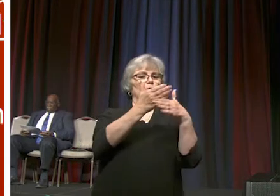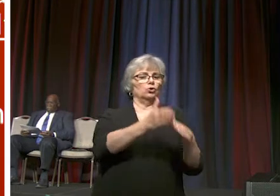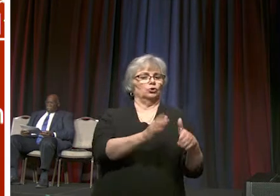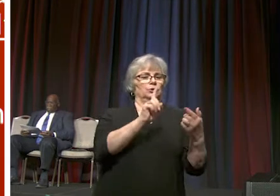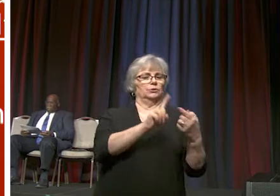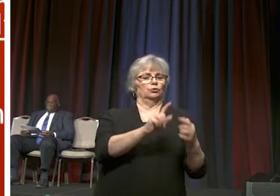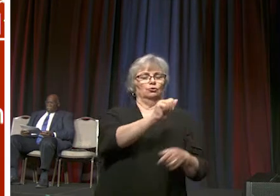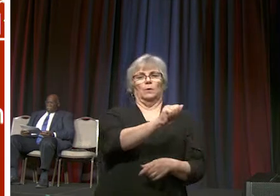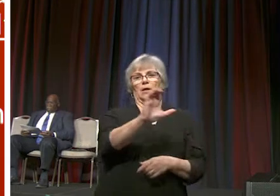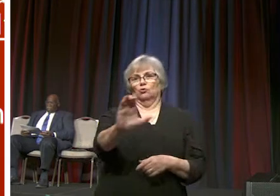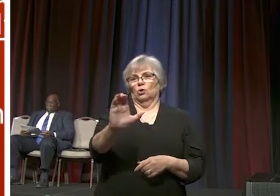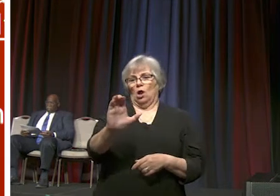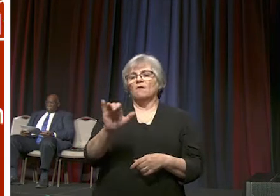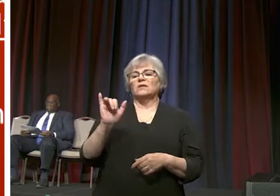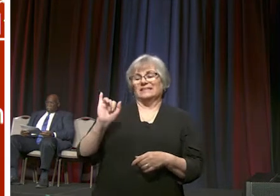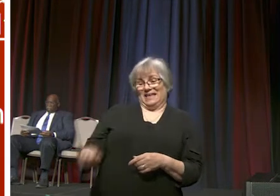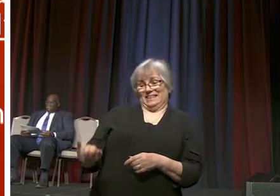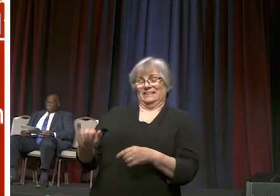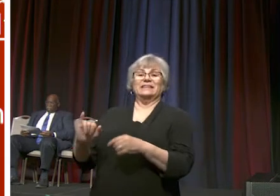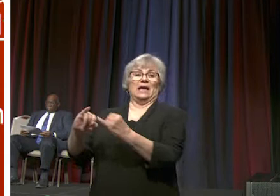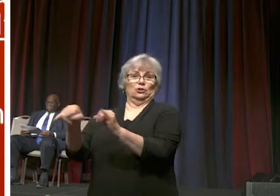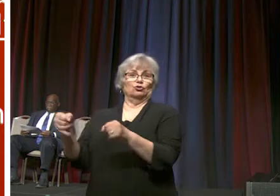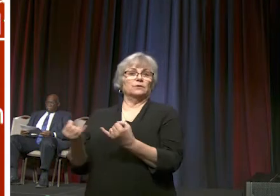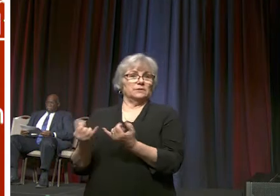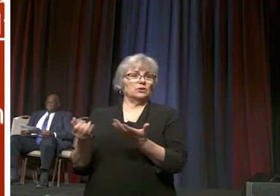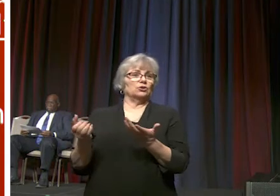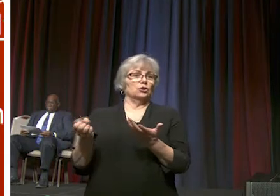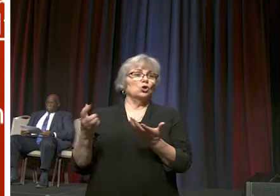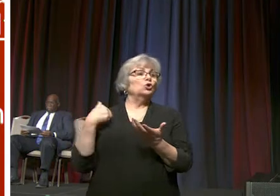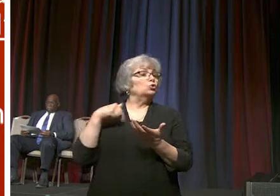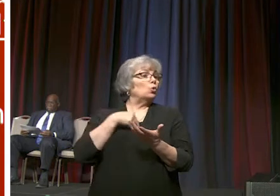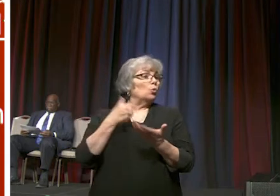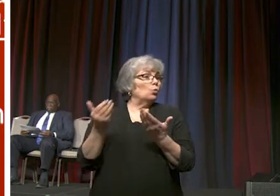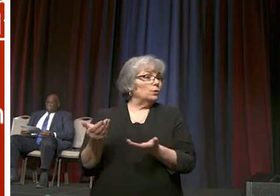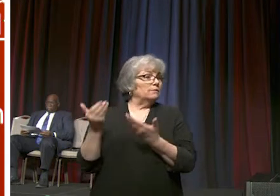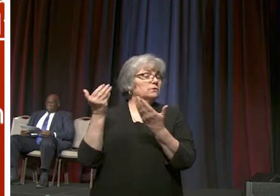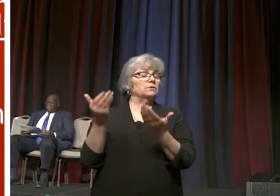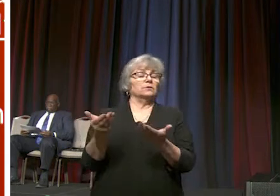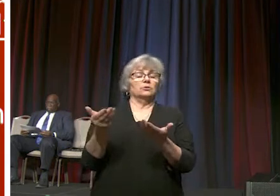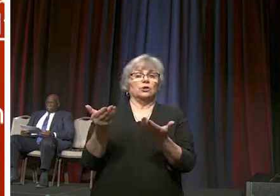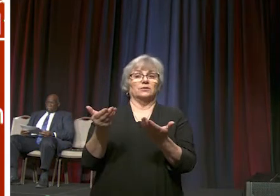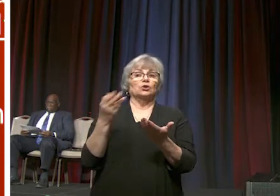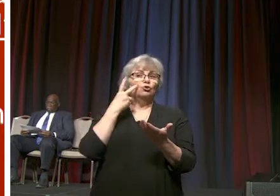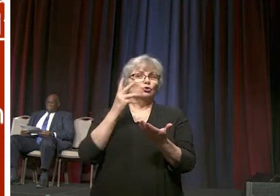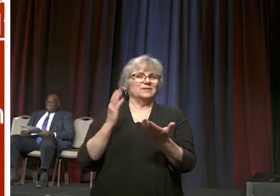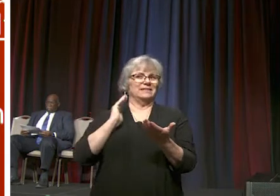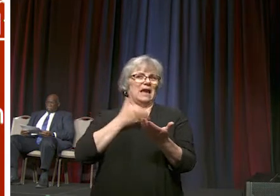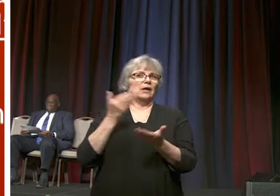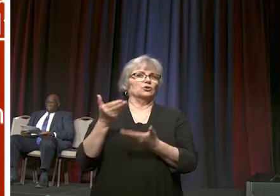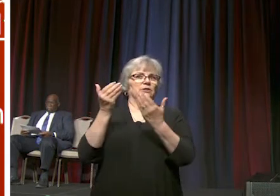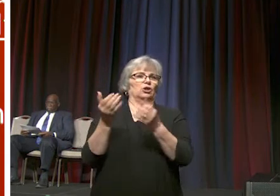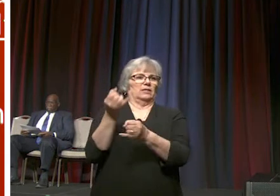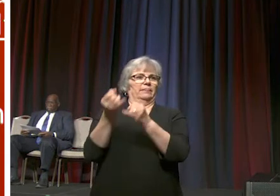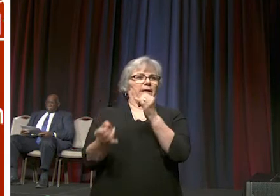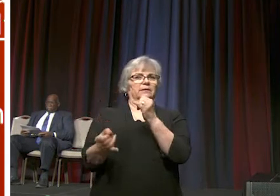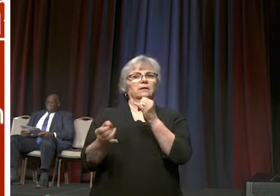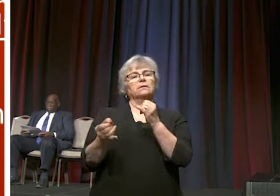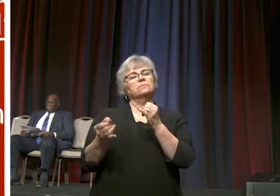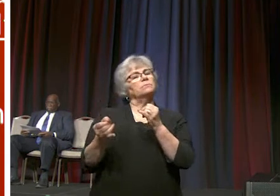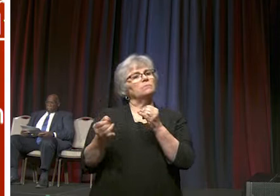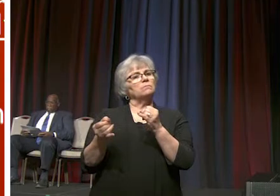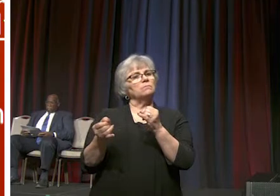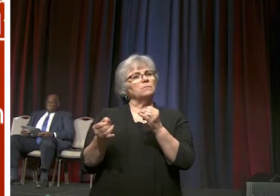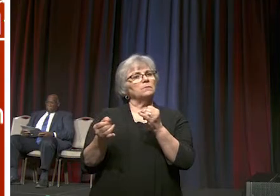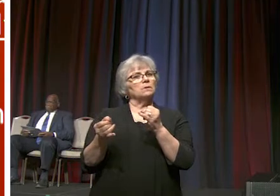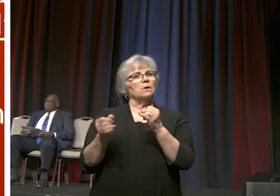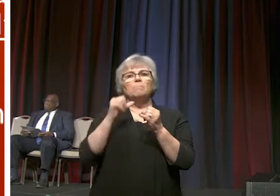within that jurisdiction so therefore we have suggested and you'll see our suggestions at the end that we not be